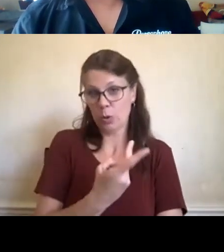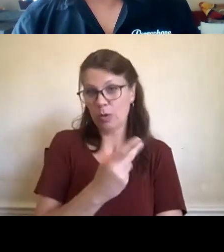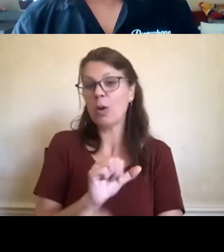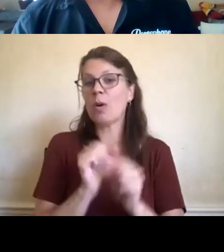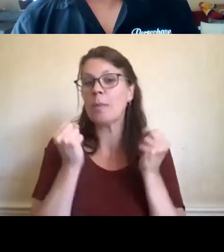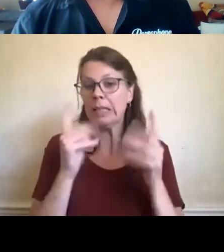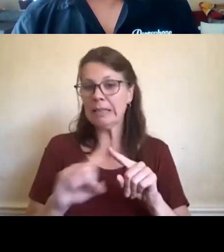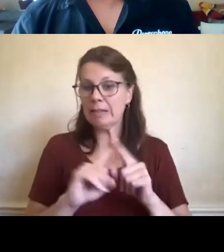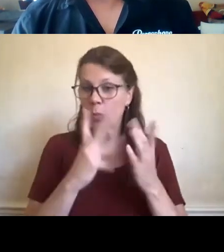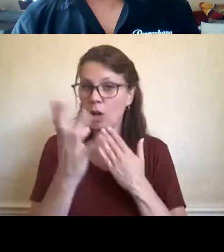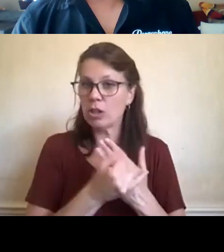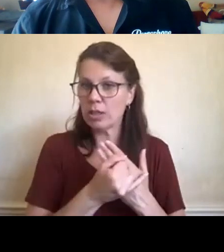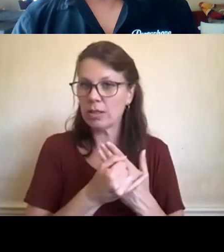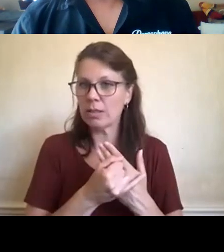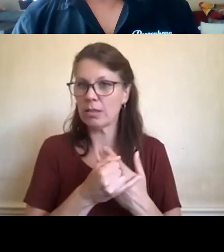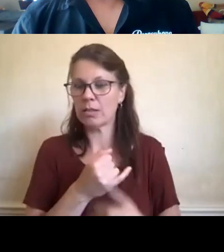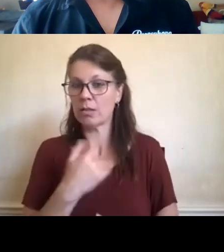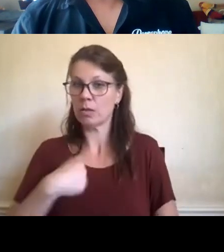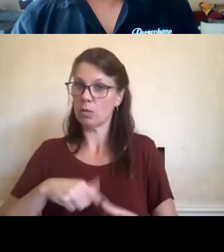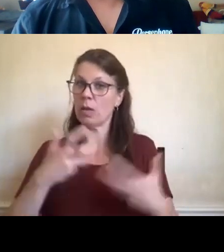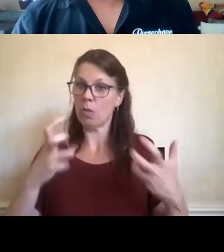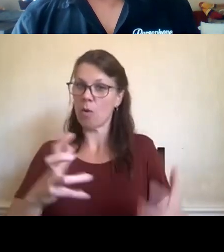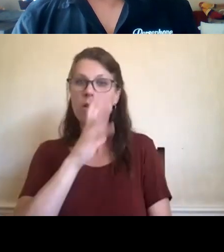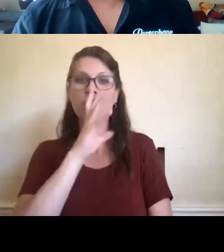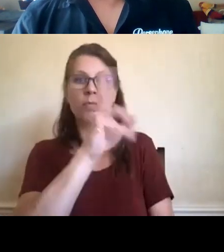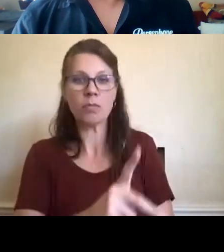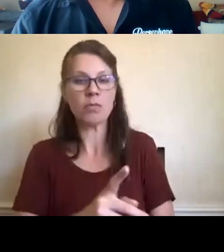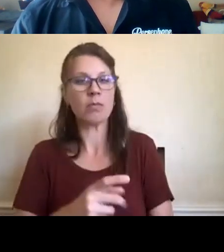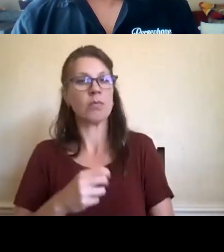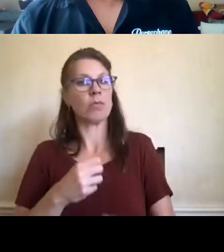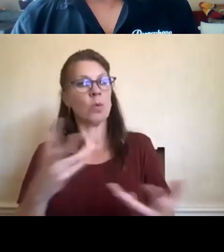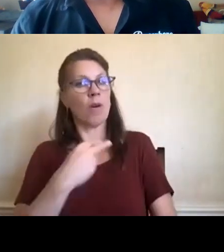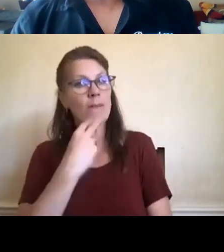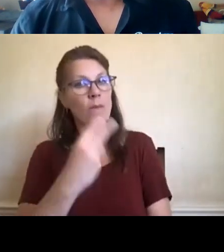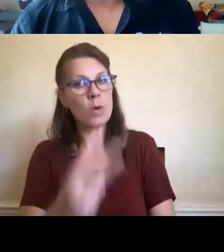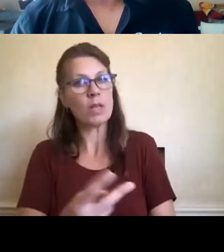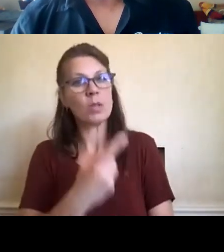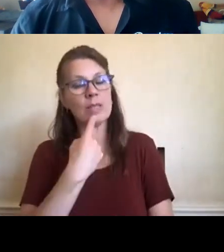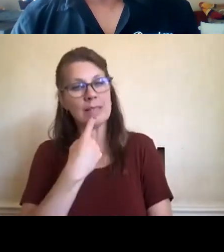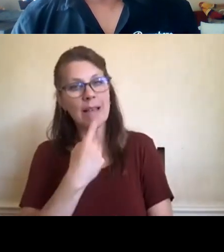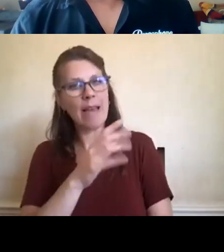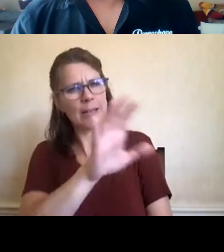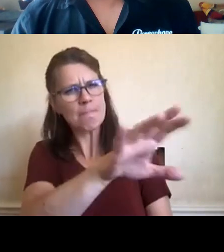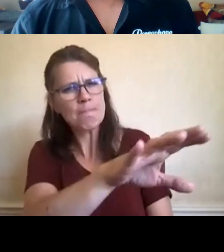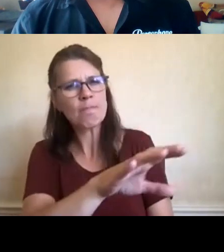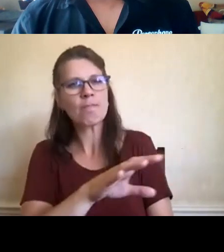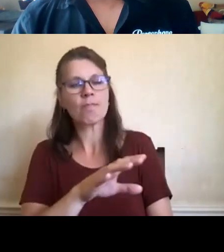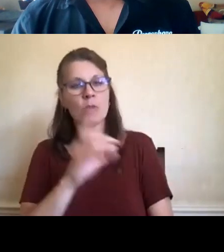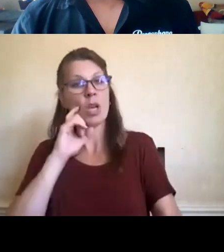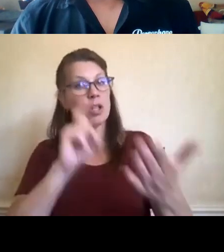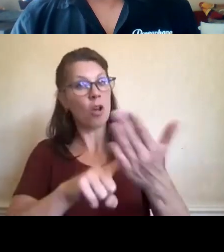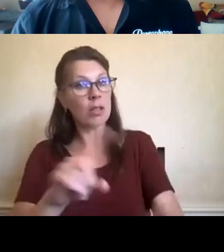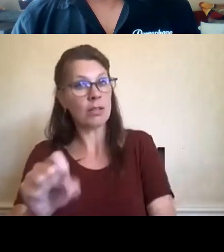ensure that there's a strong presence in mind, when we're not only acknowledging the host nations, but also